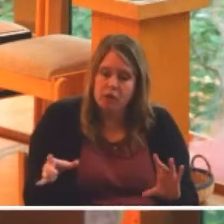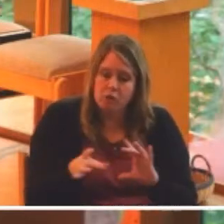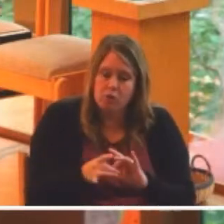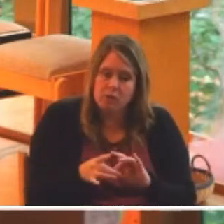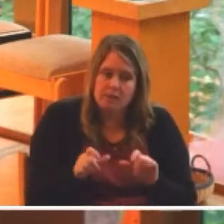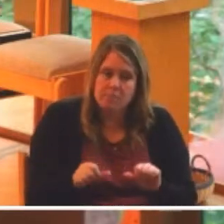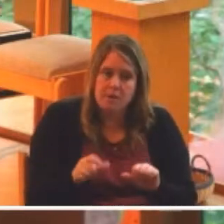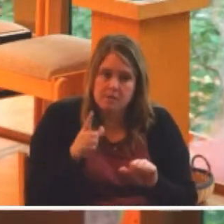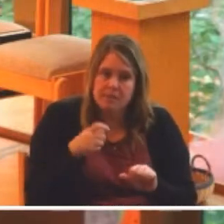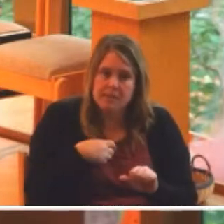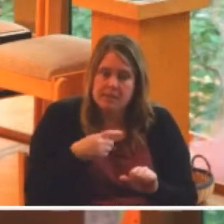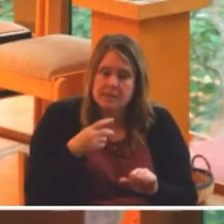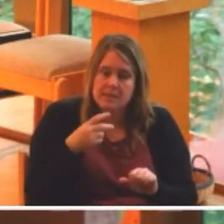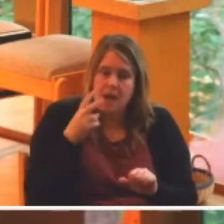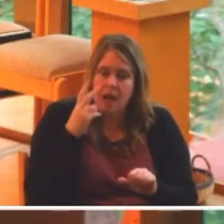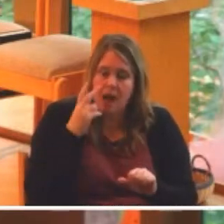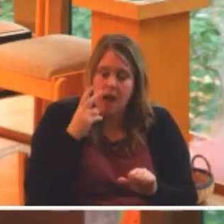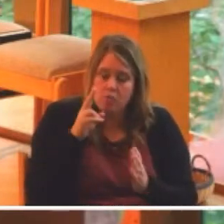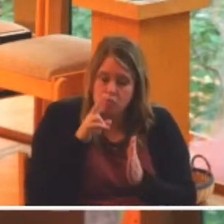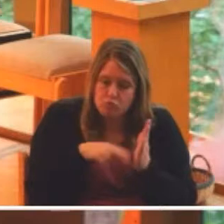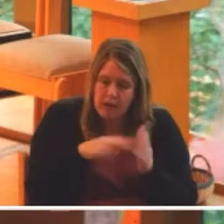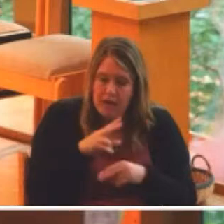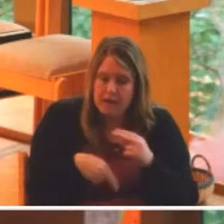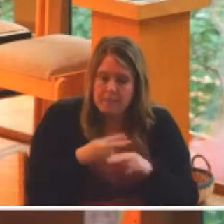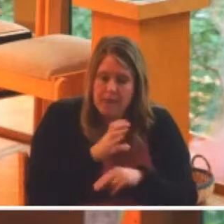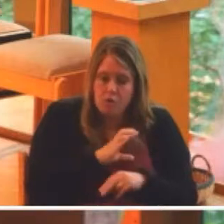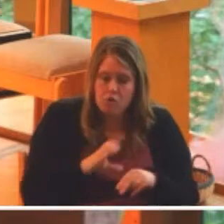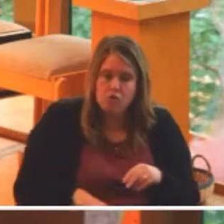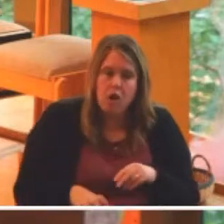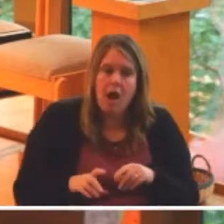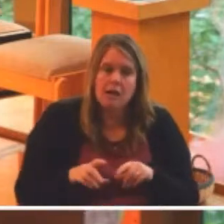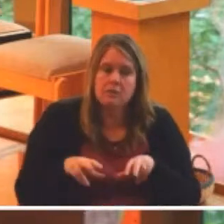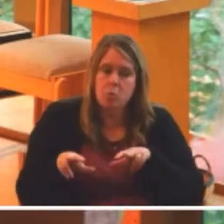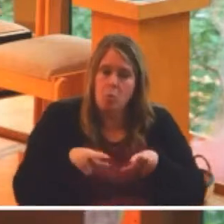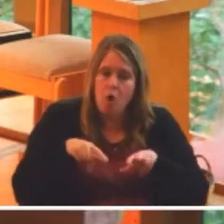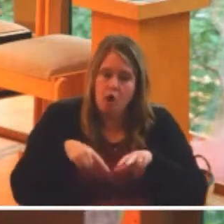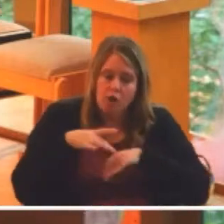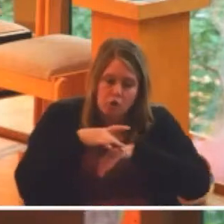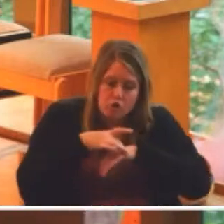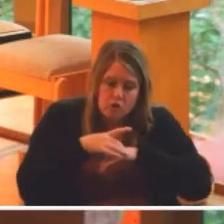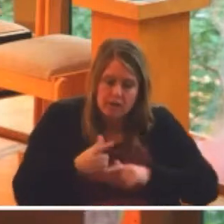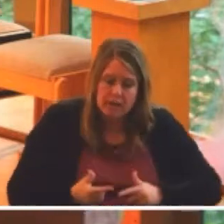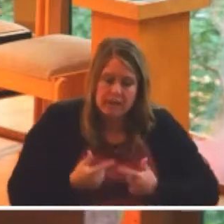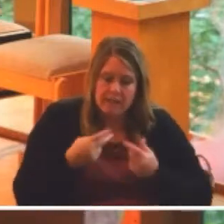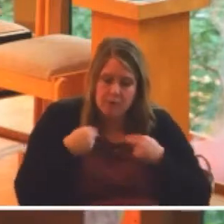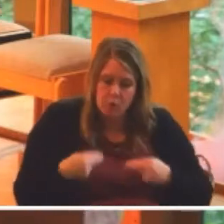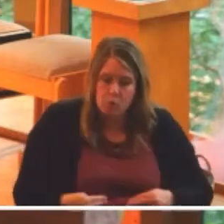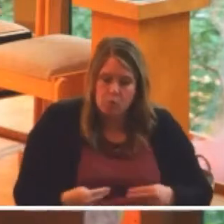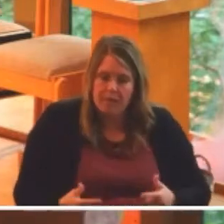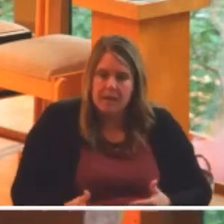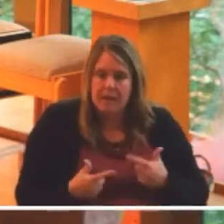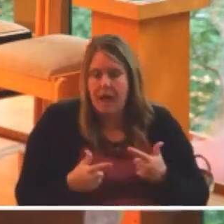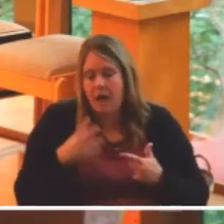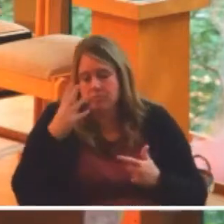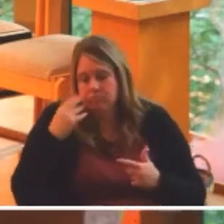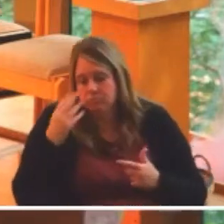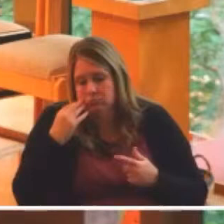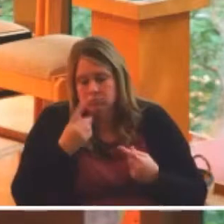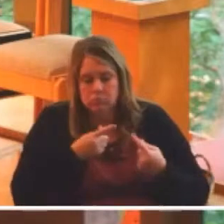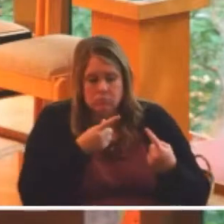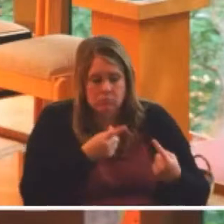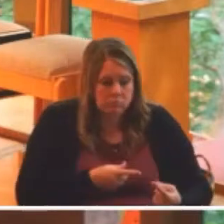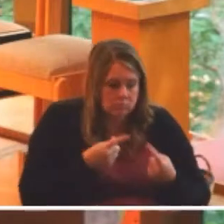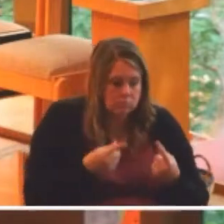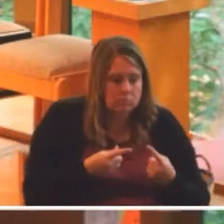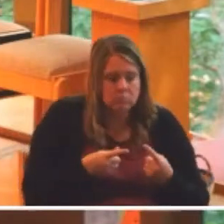watched Christ, I read about Christ walking this earth, living a human life, enduring trial and tribulation, humiliation, and also still coming